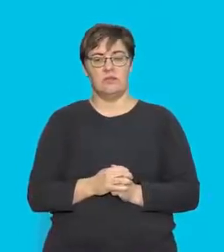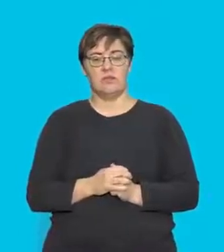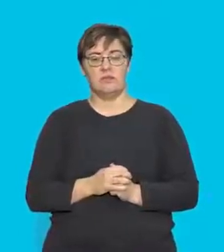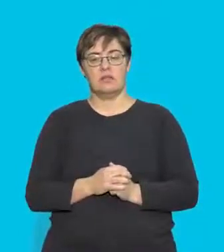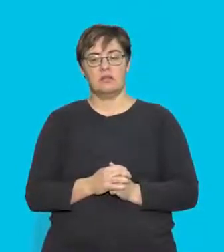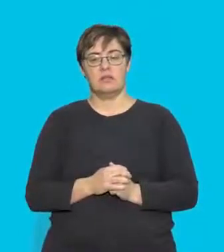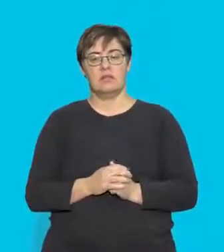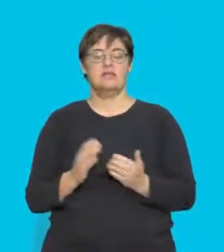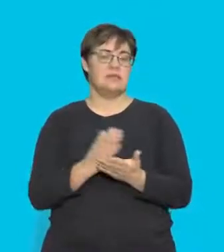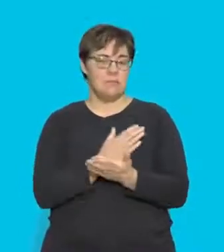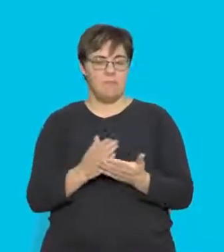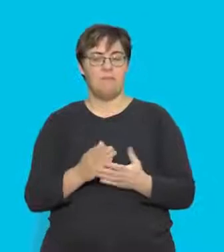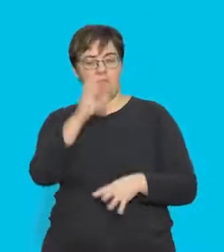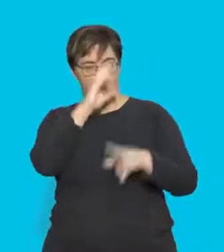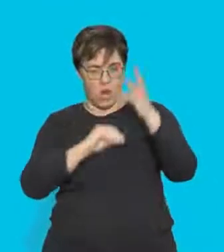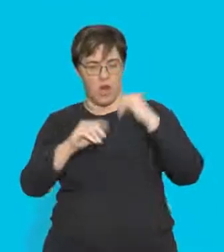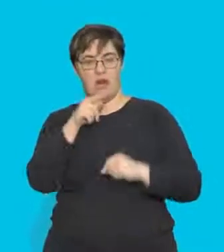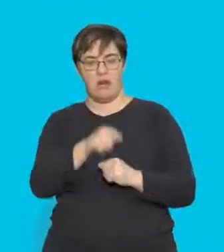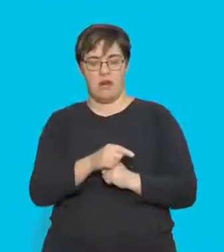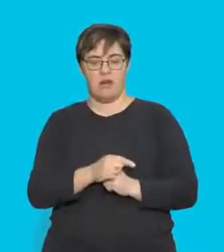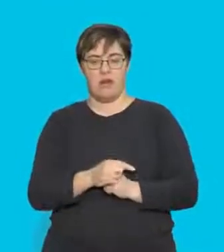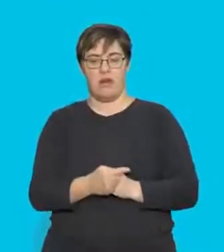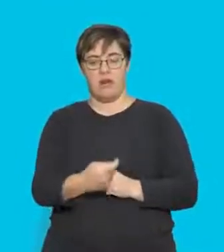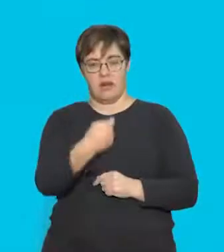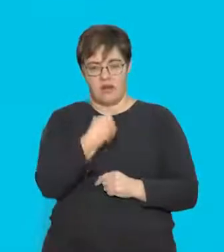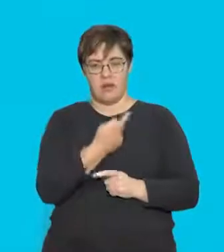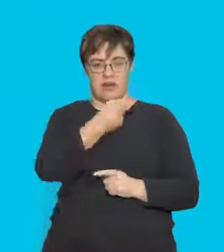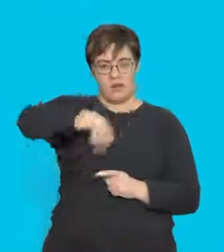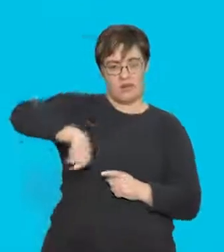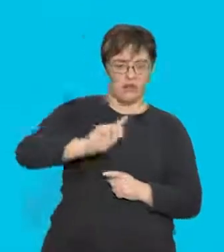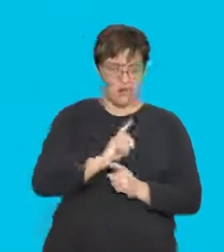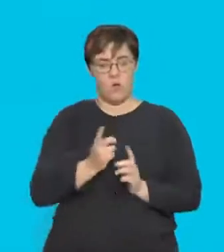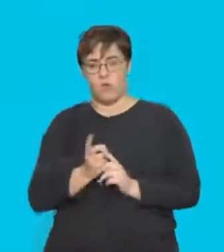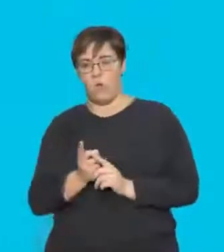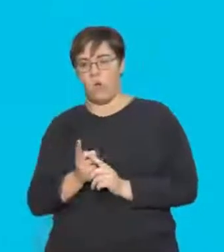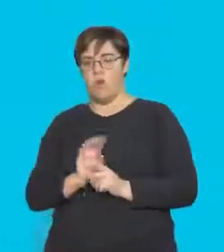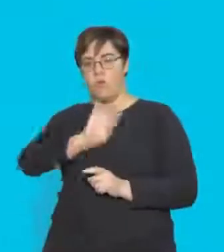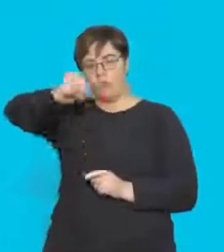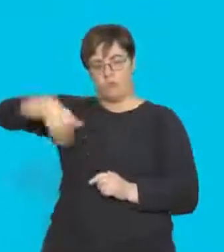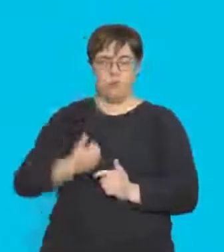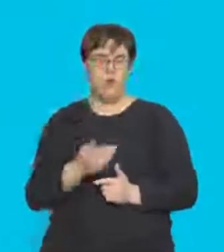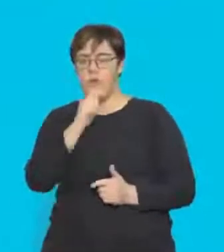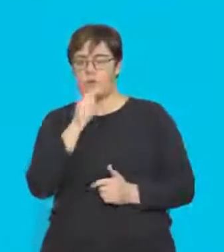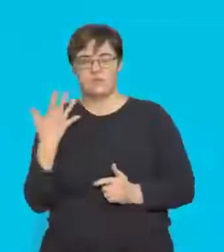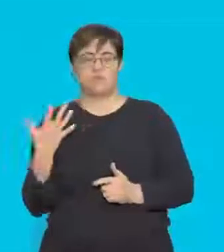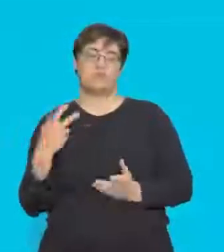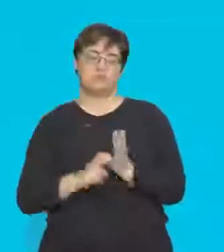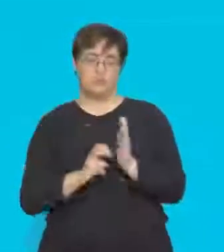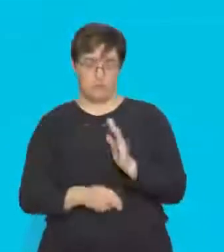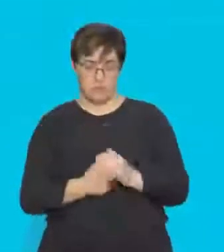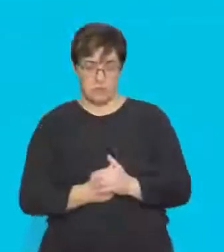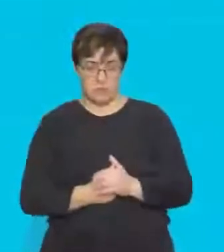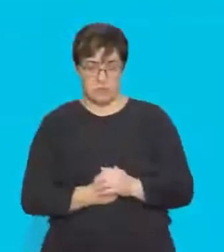Some people make a point at learning those direction clockwise, anti-clockwise. I don't bother. Just use your right-hand rule.